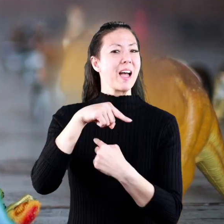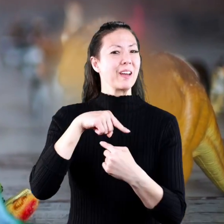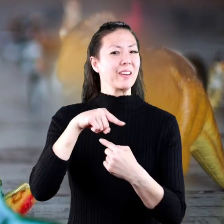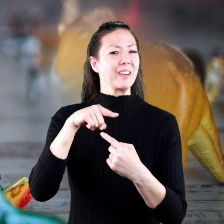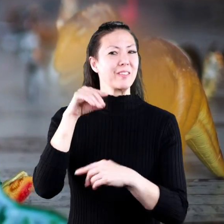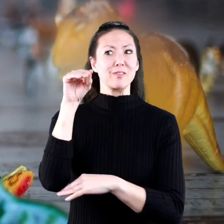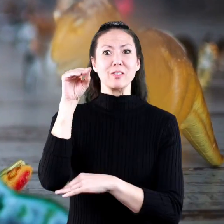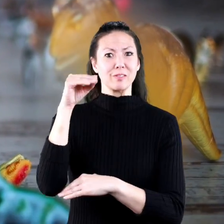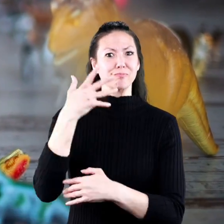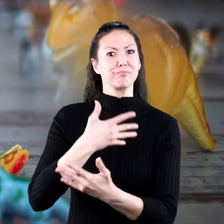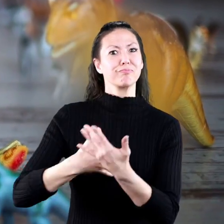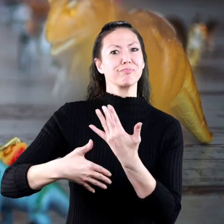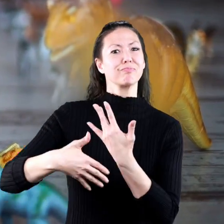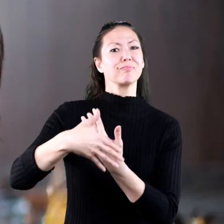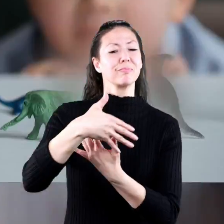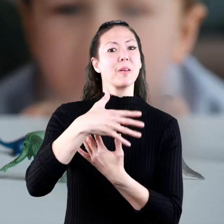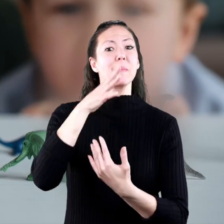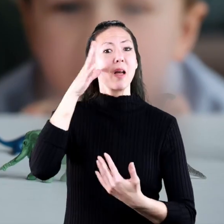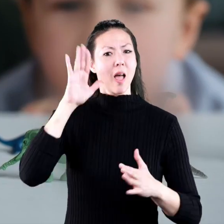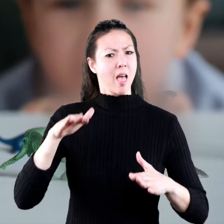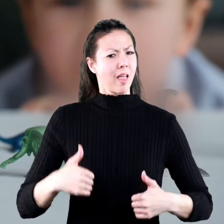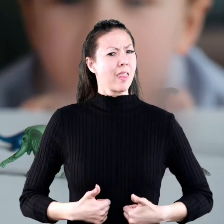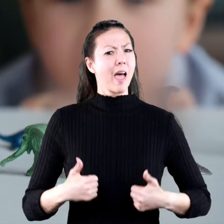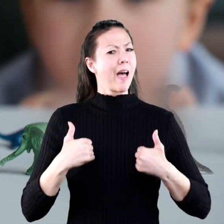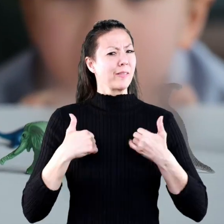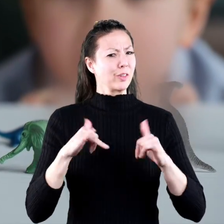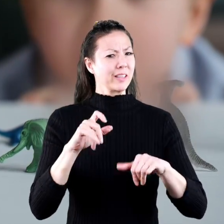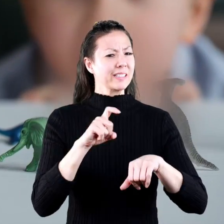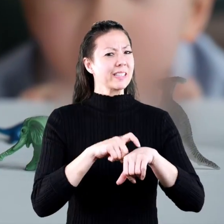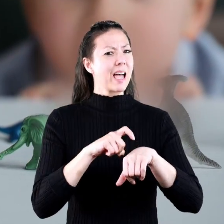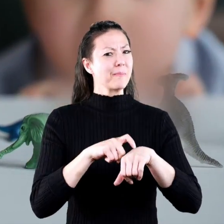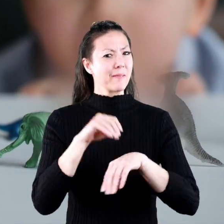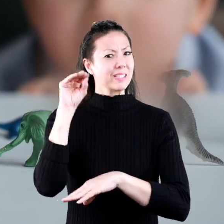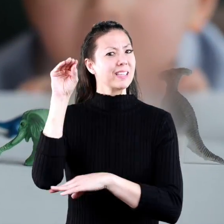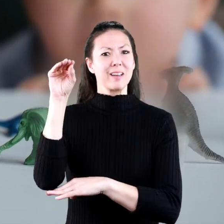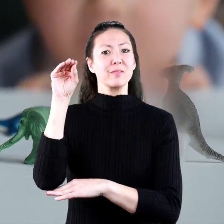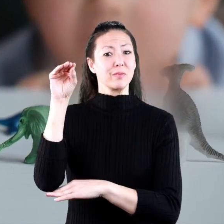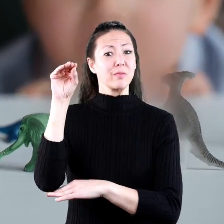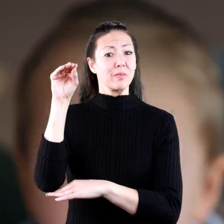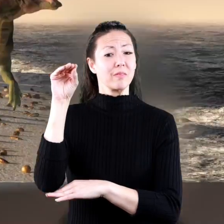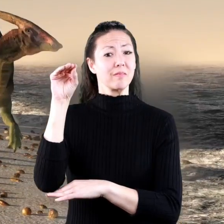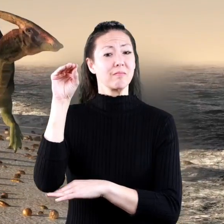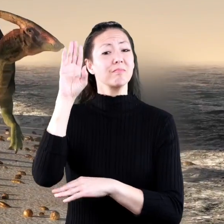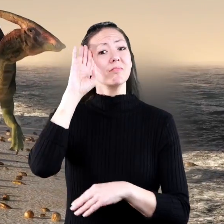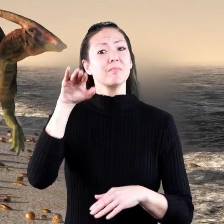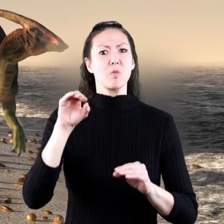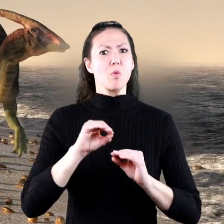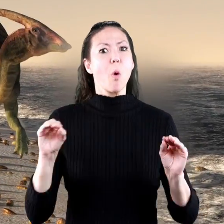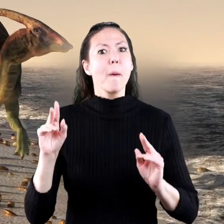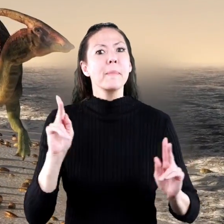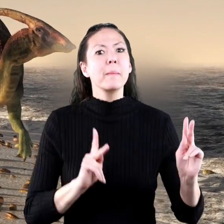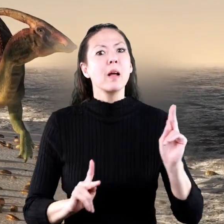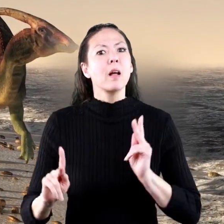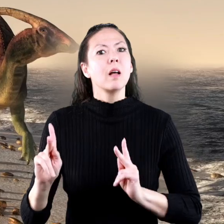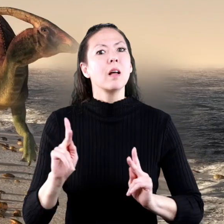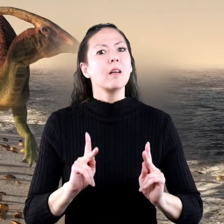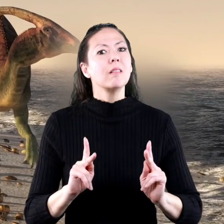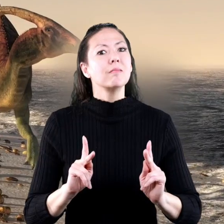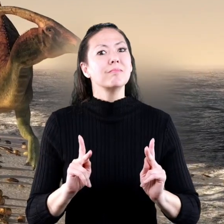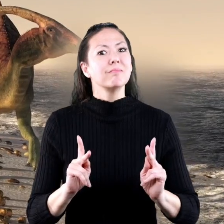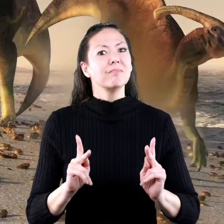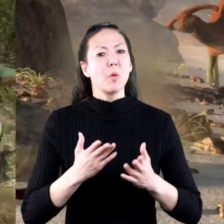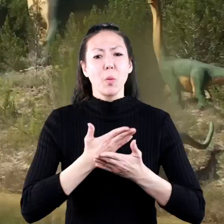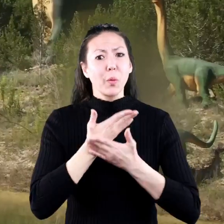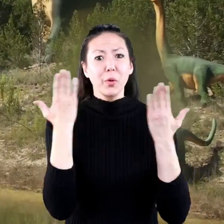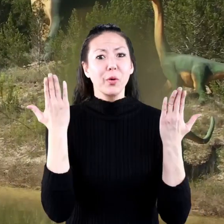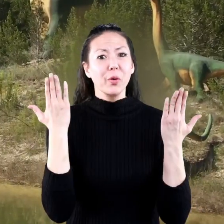were around when dinosaurs were on the earth your parents weren't alive during the time of the dinosaurs in fact there weren't any